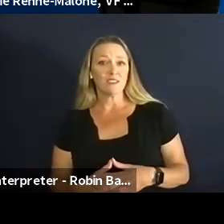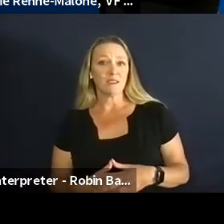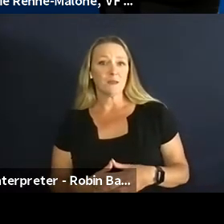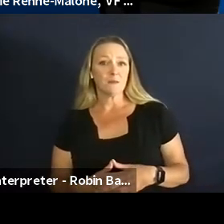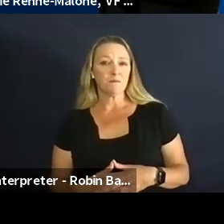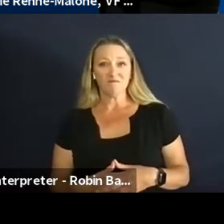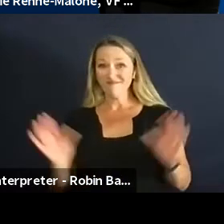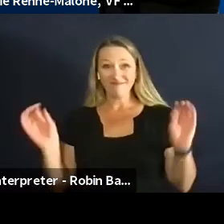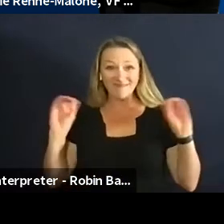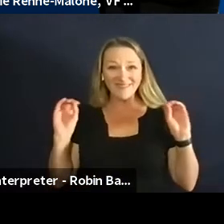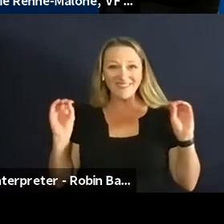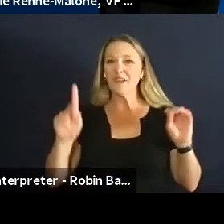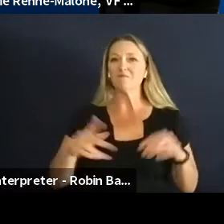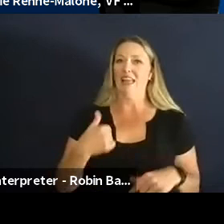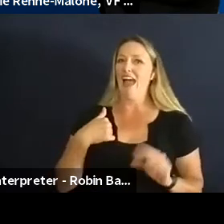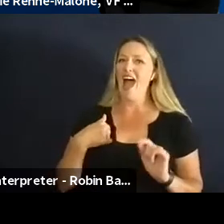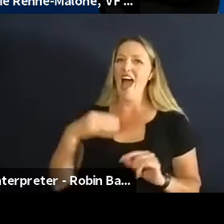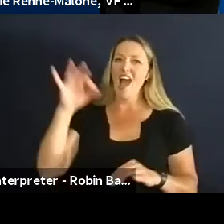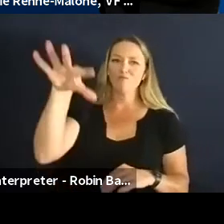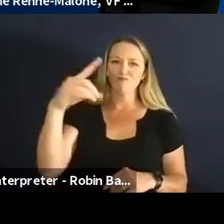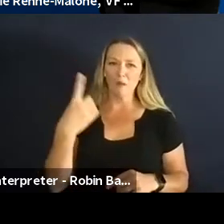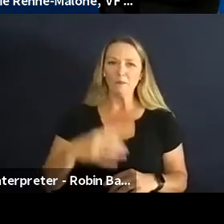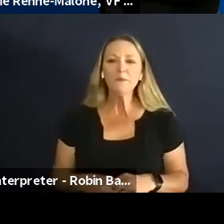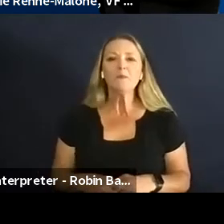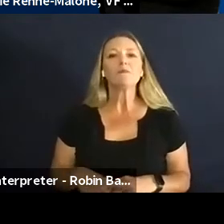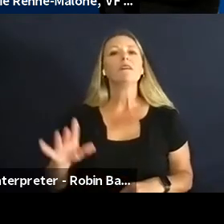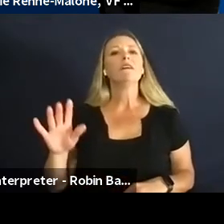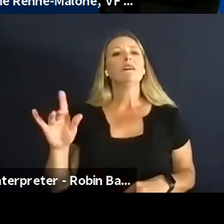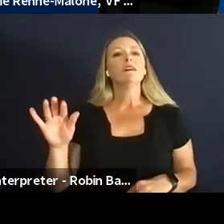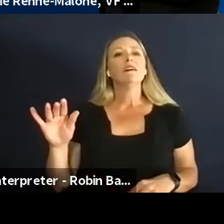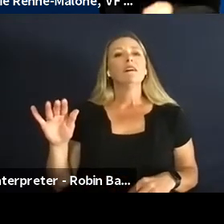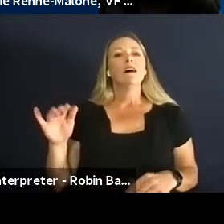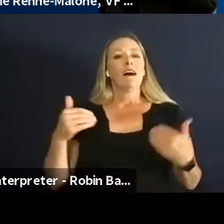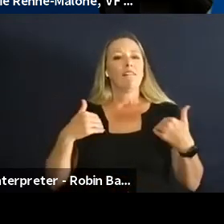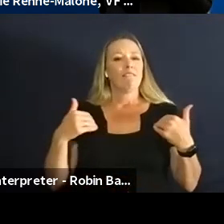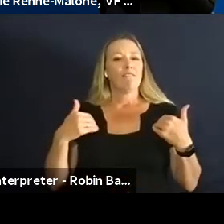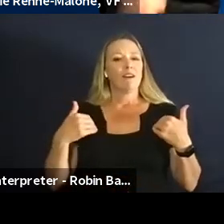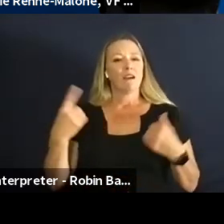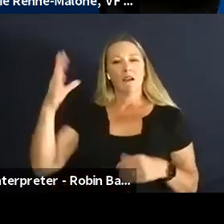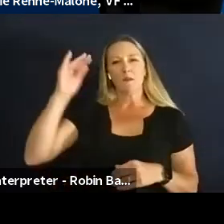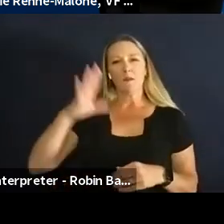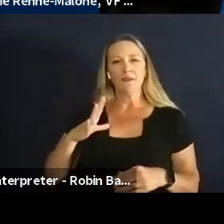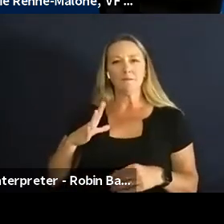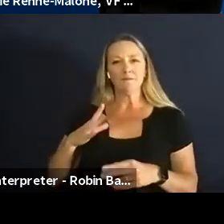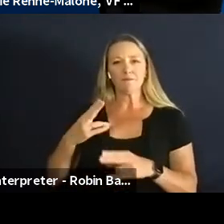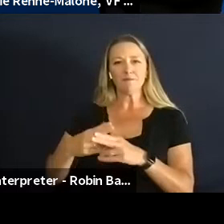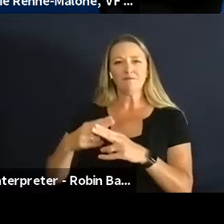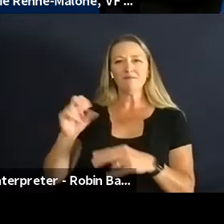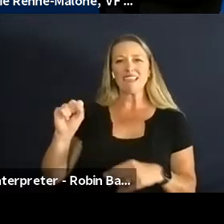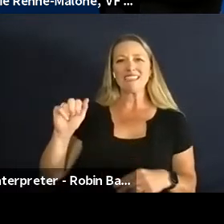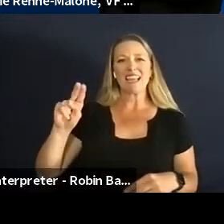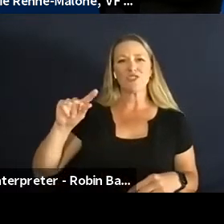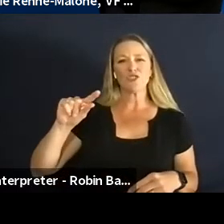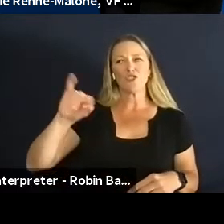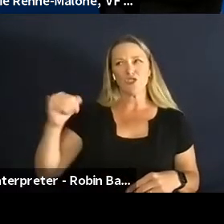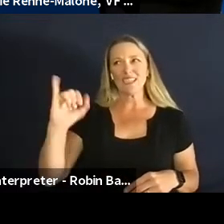No? I have one. The there's a gentleman named Sanjit Bunker Roy.